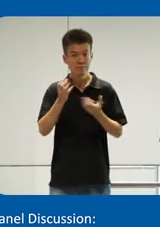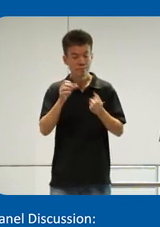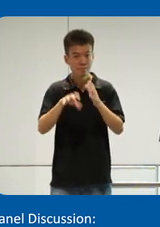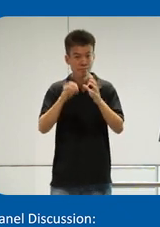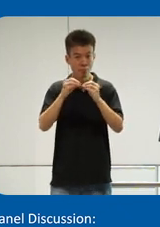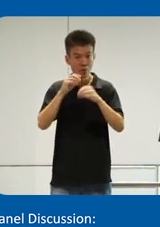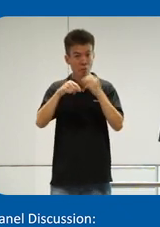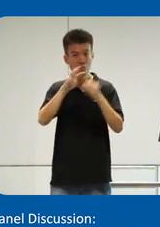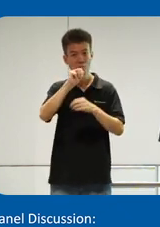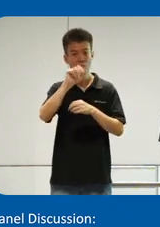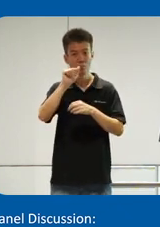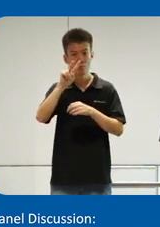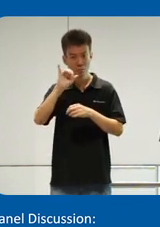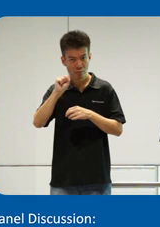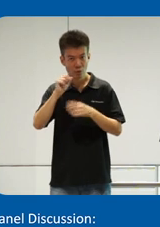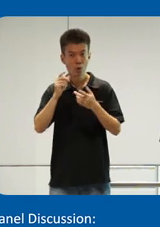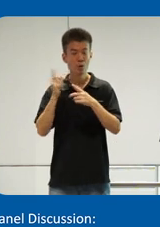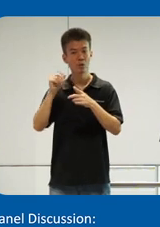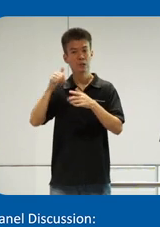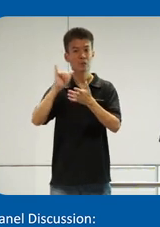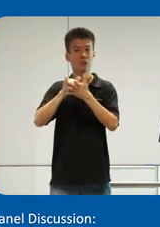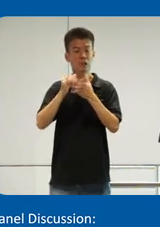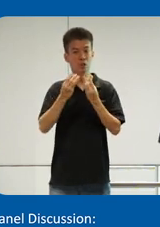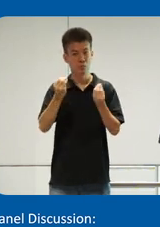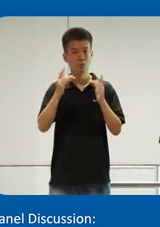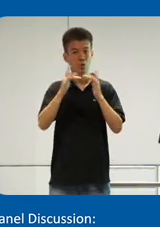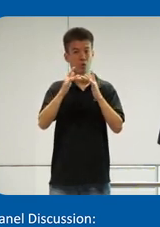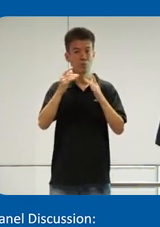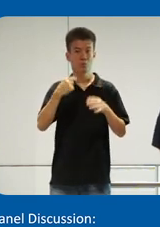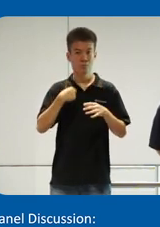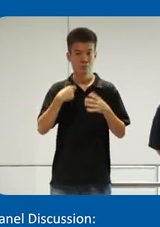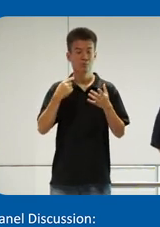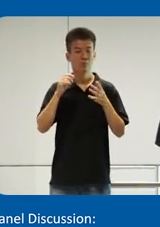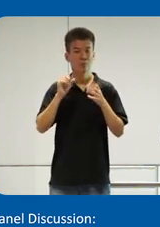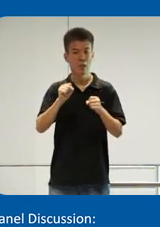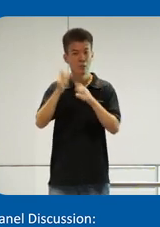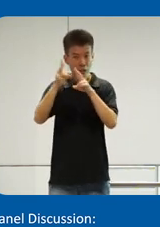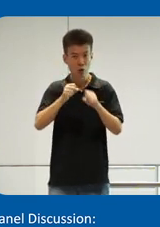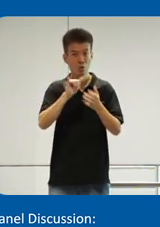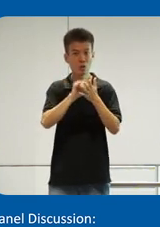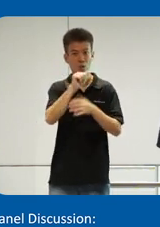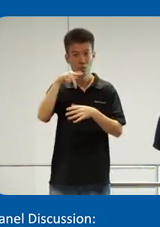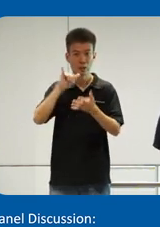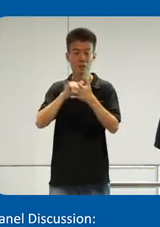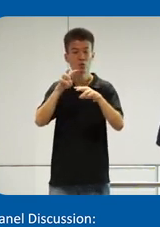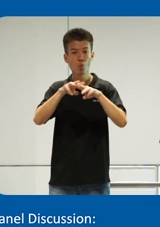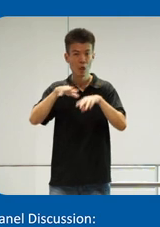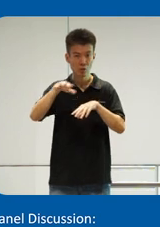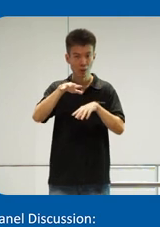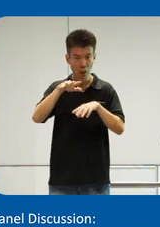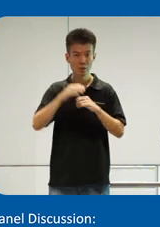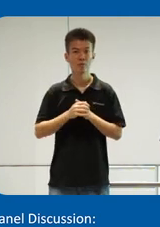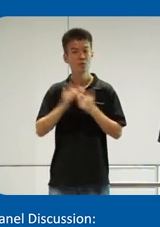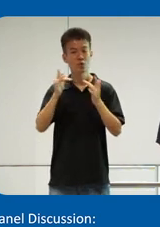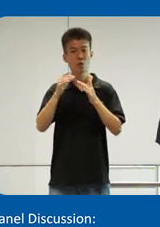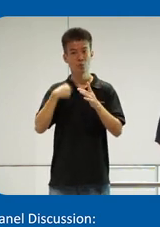more about Mavis or even trial the solution, then do contact me. And you can also download the app at this website here. So just